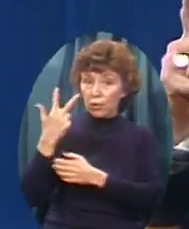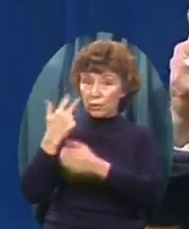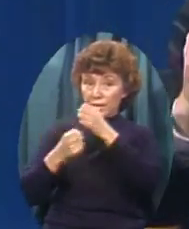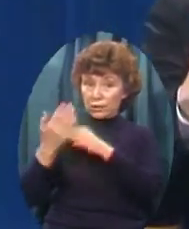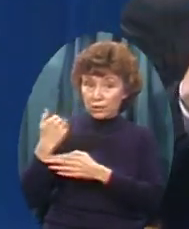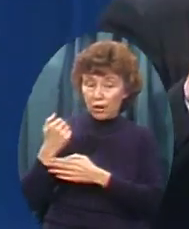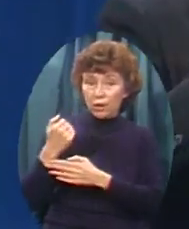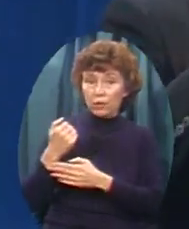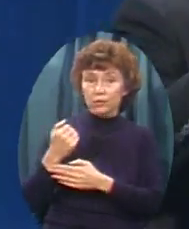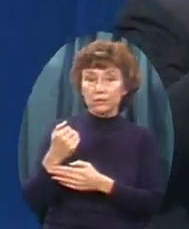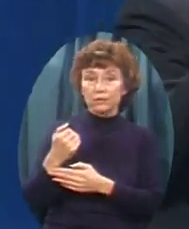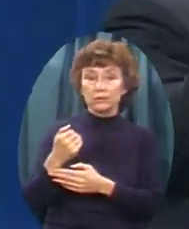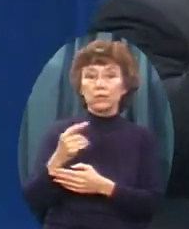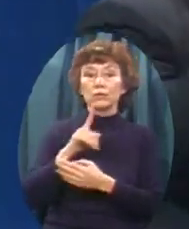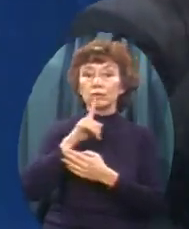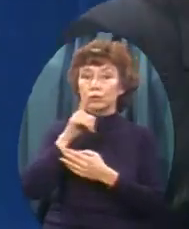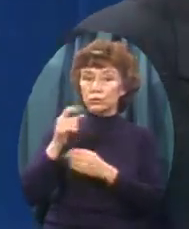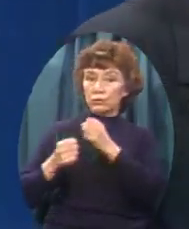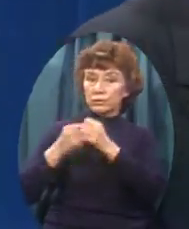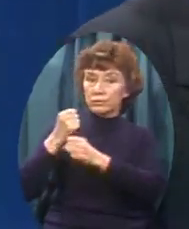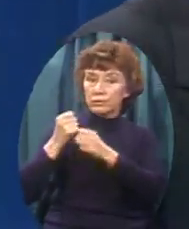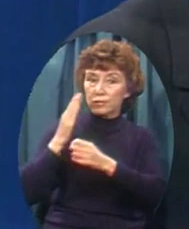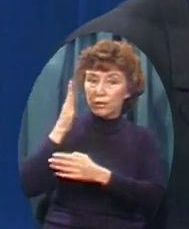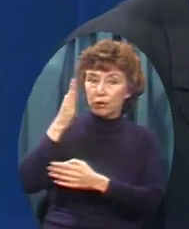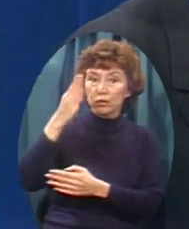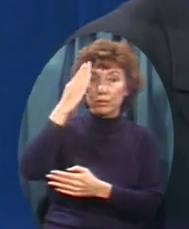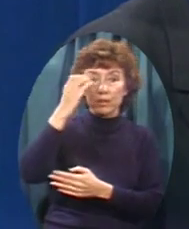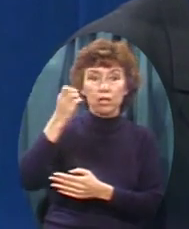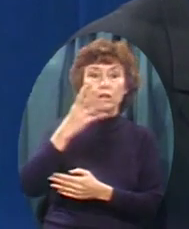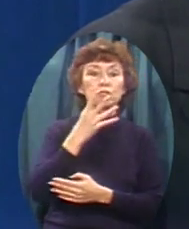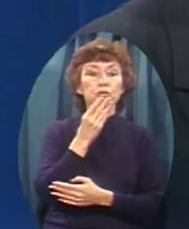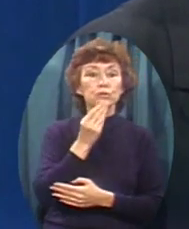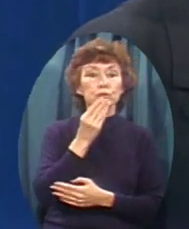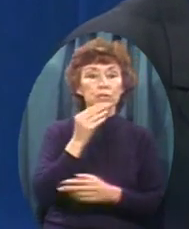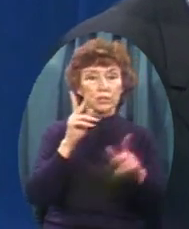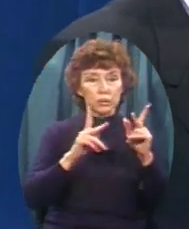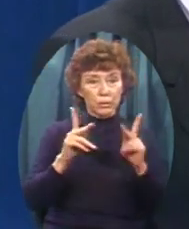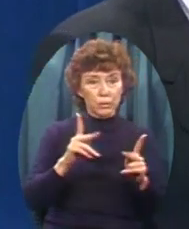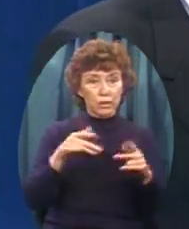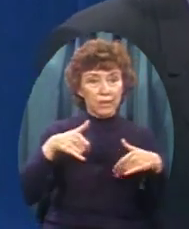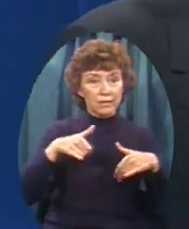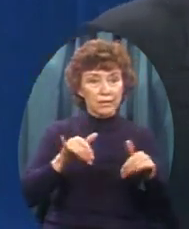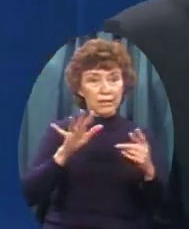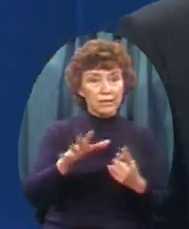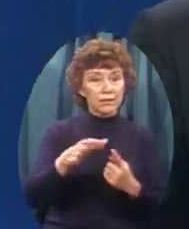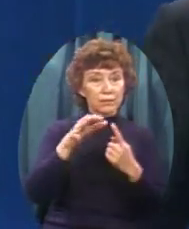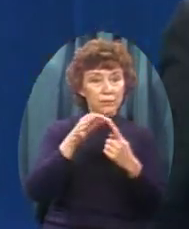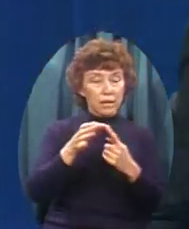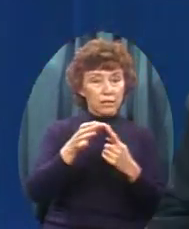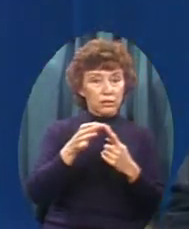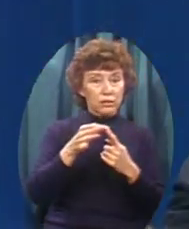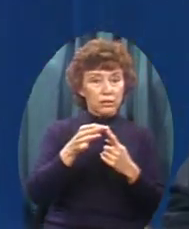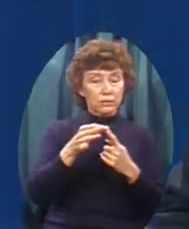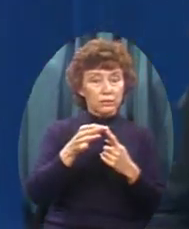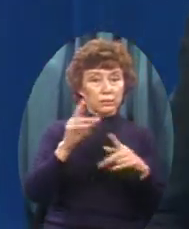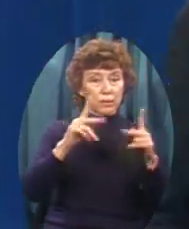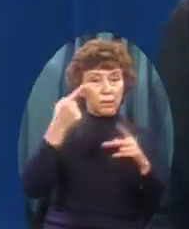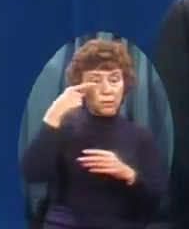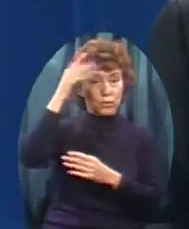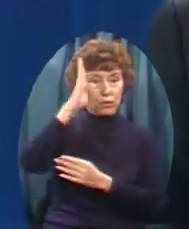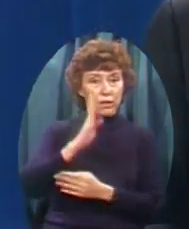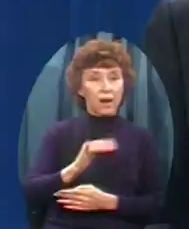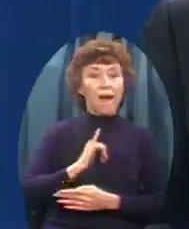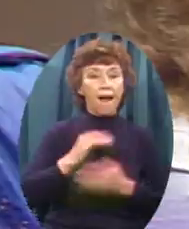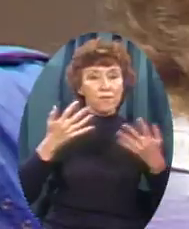Because The Jew is still The apple of God's eye I finished my address At an Ivy League school The other day And